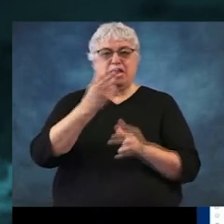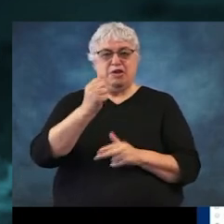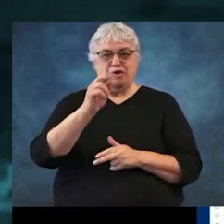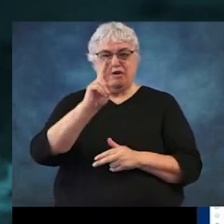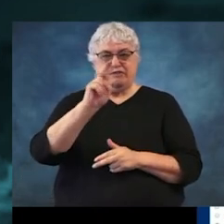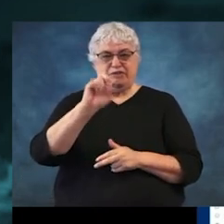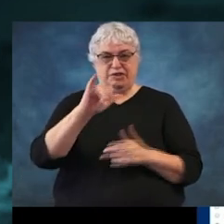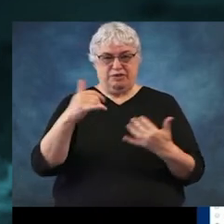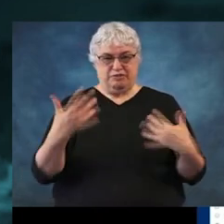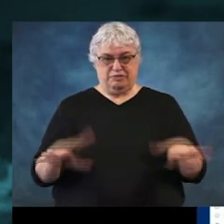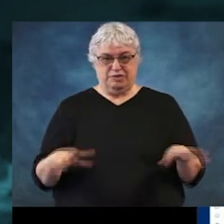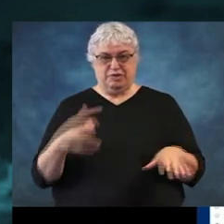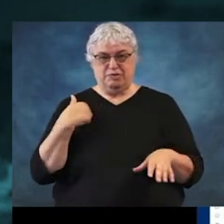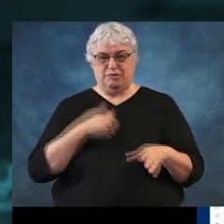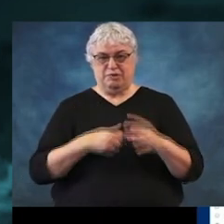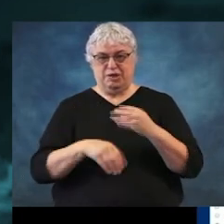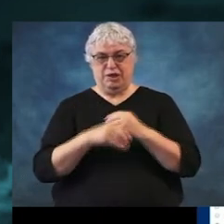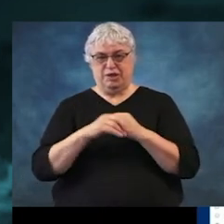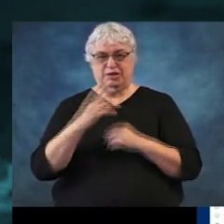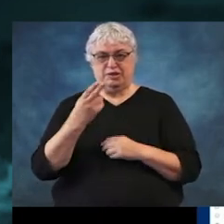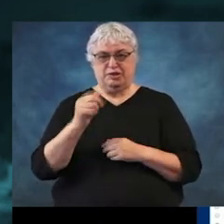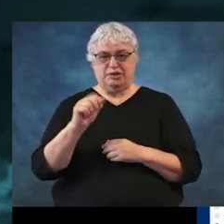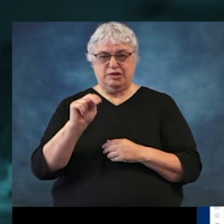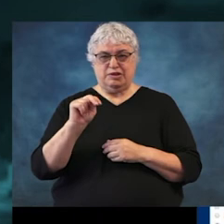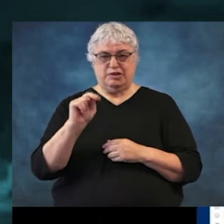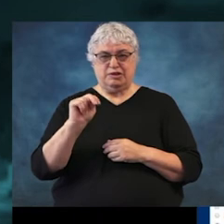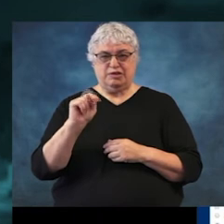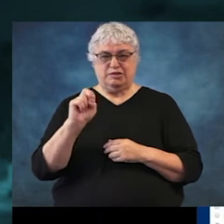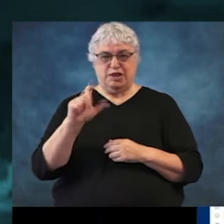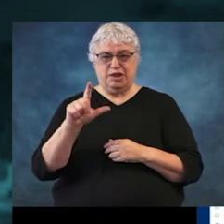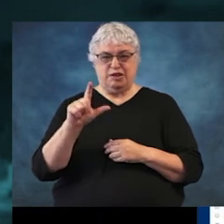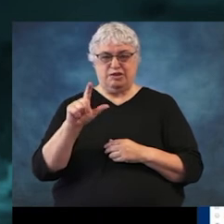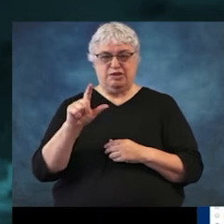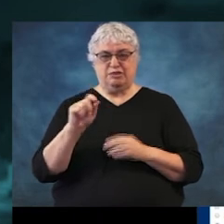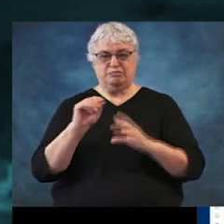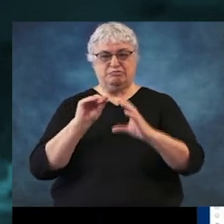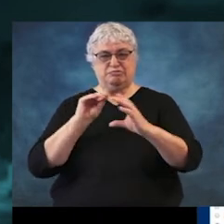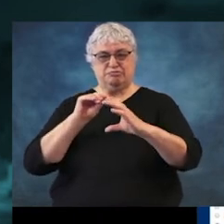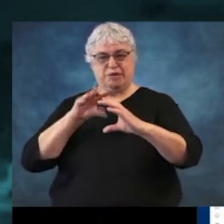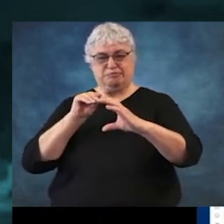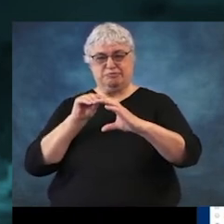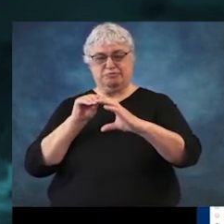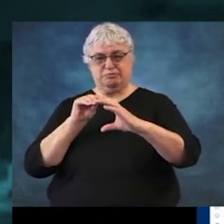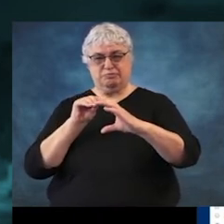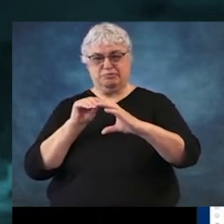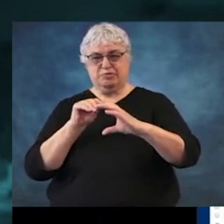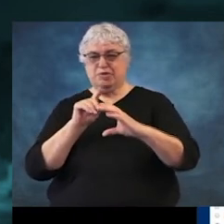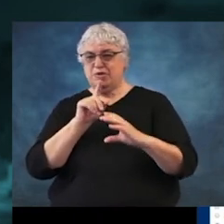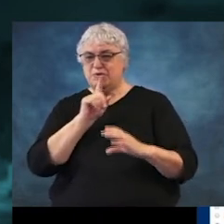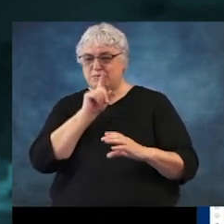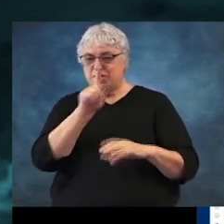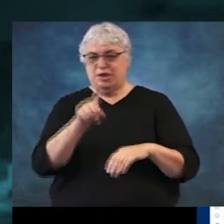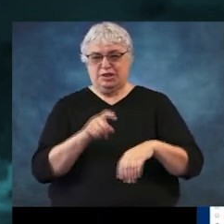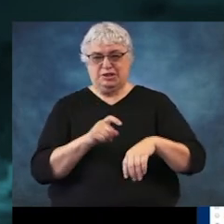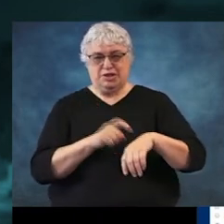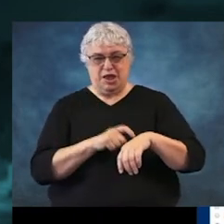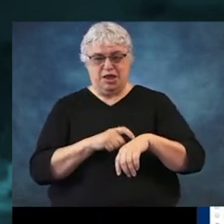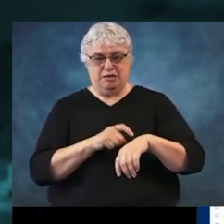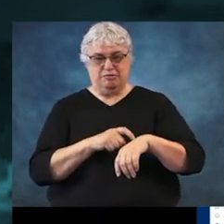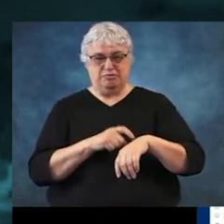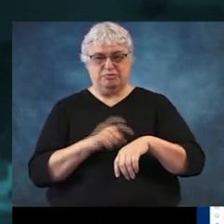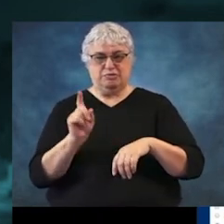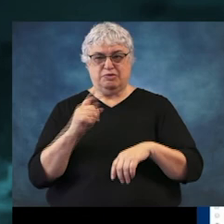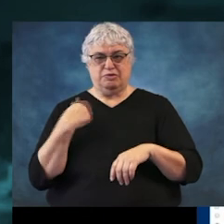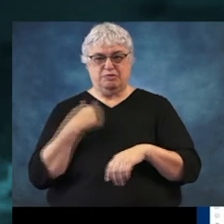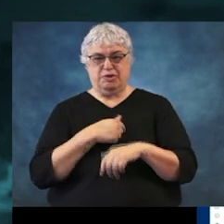was we added this channel status map. And so this just gives you a snapshot in real time of, you